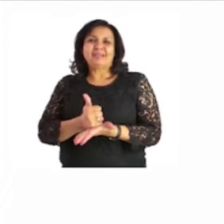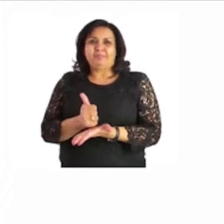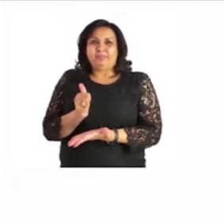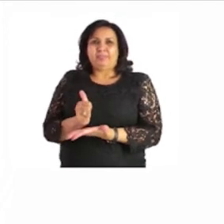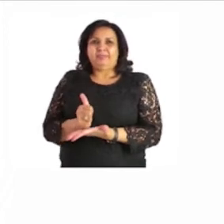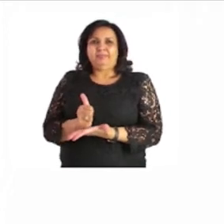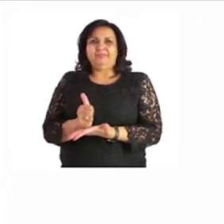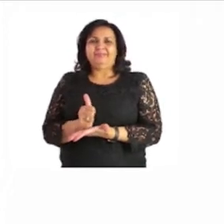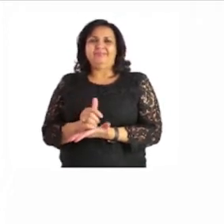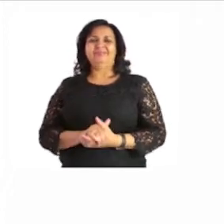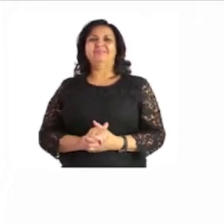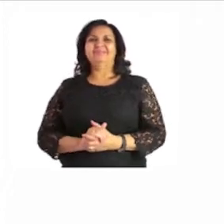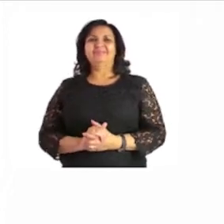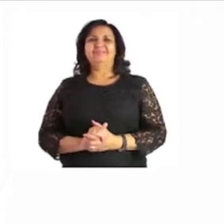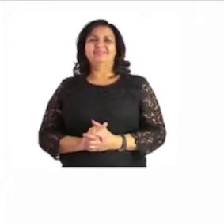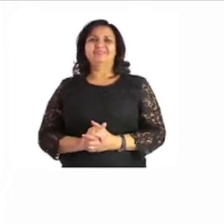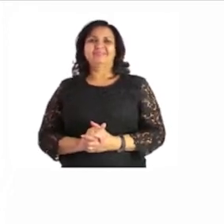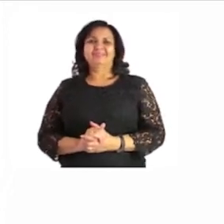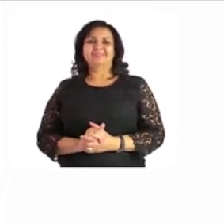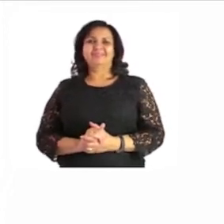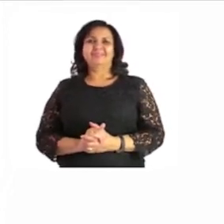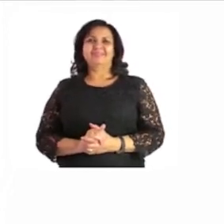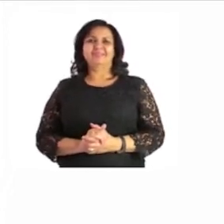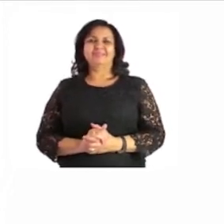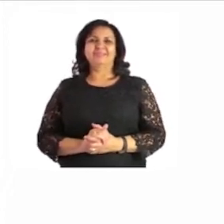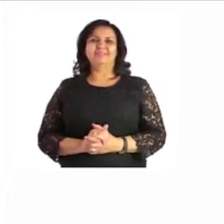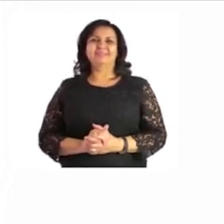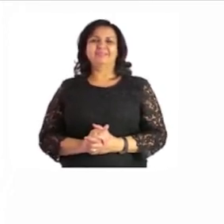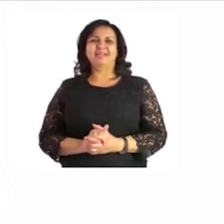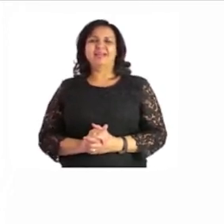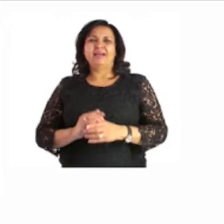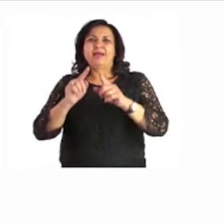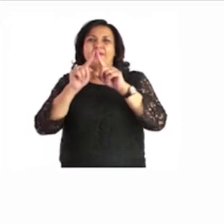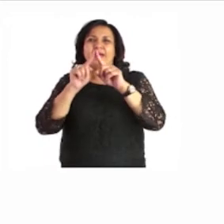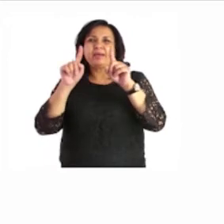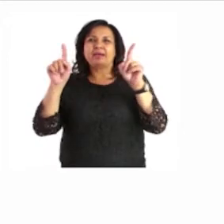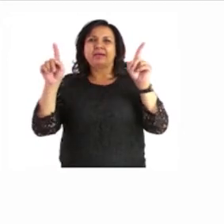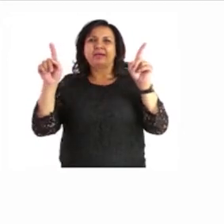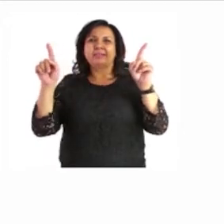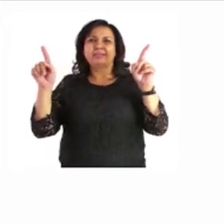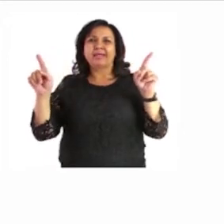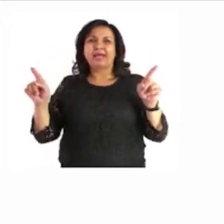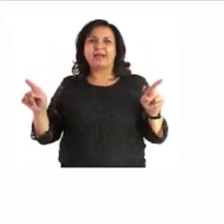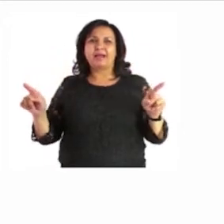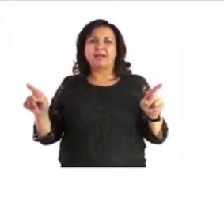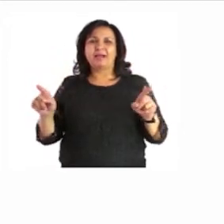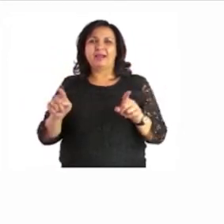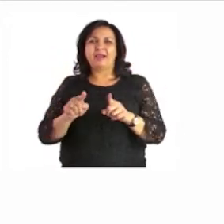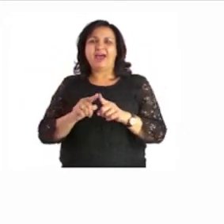some tracing here as well a rectangle has four